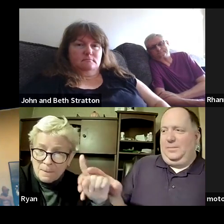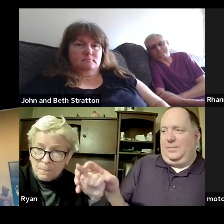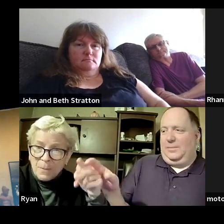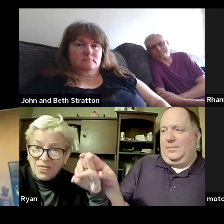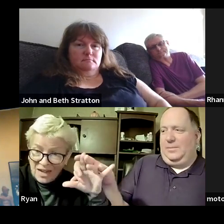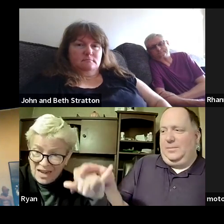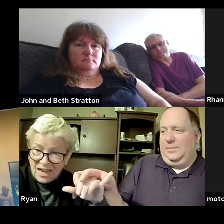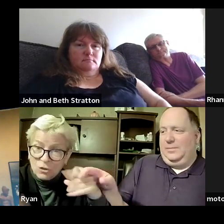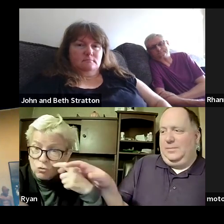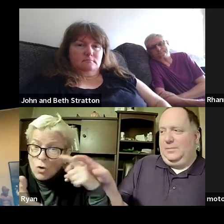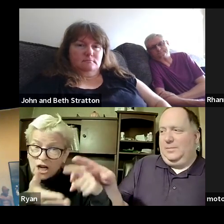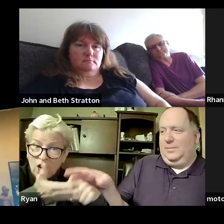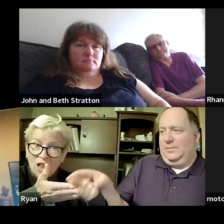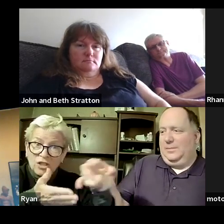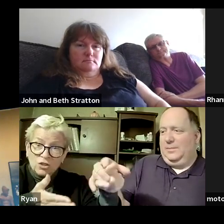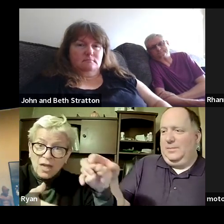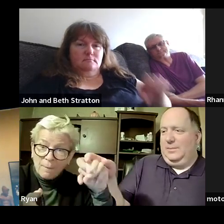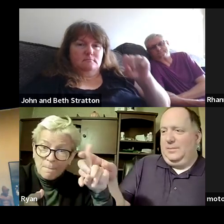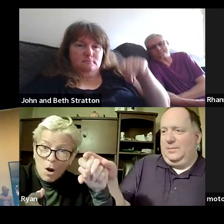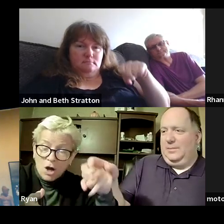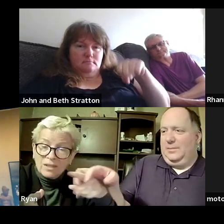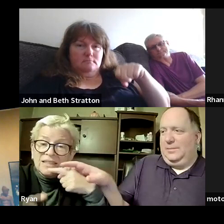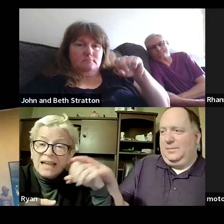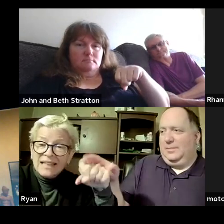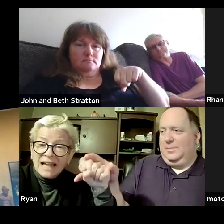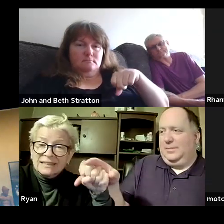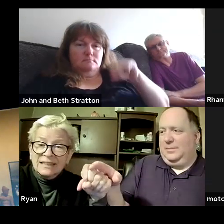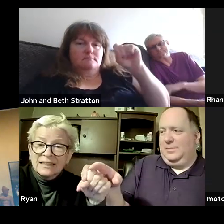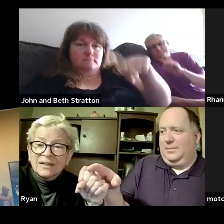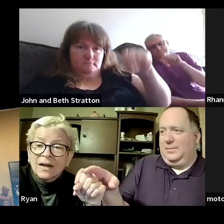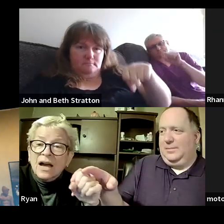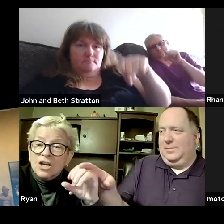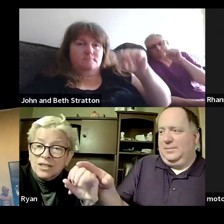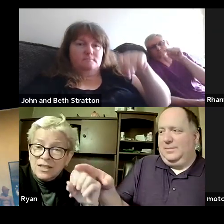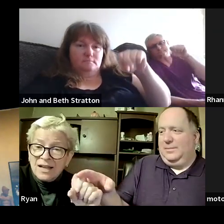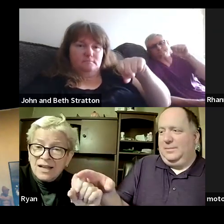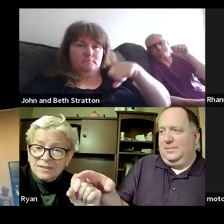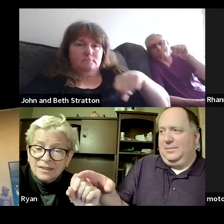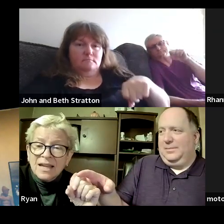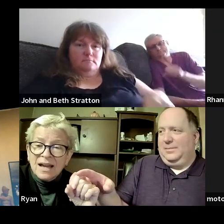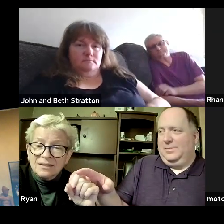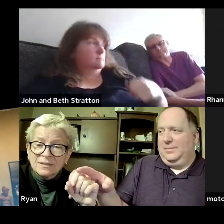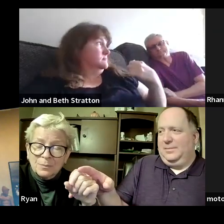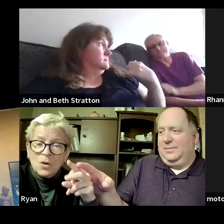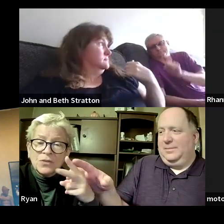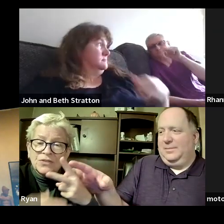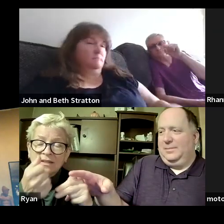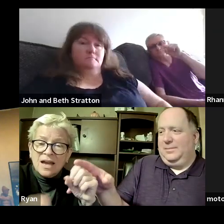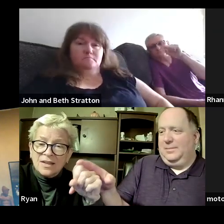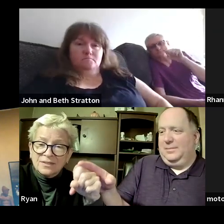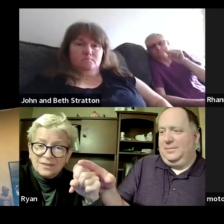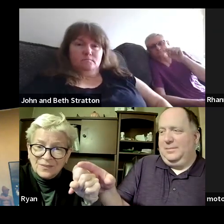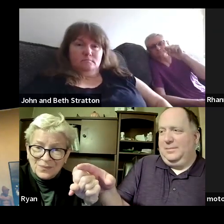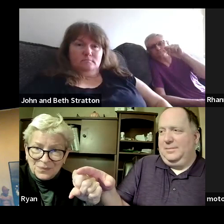so bethany and john i need you to say yes okay yes yes both